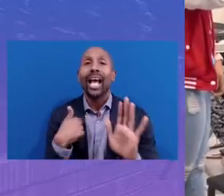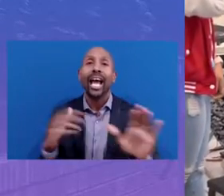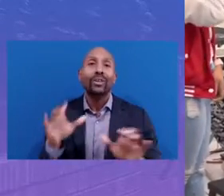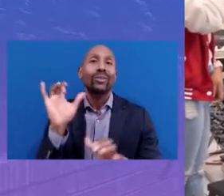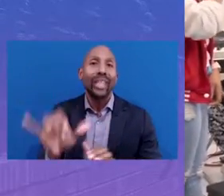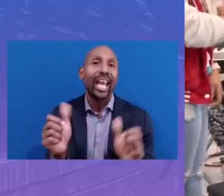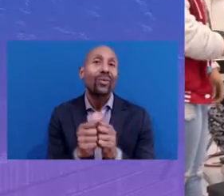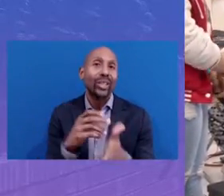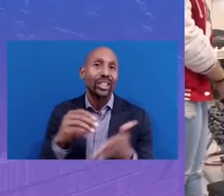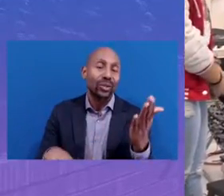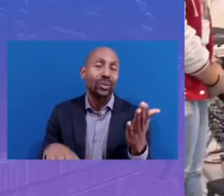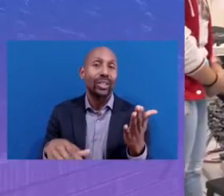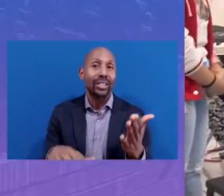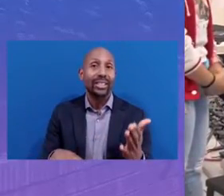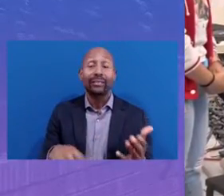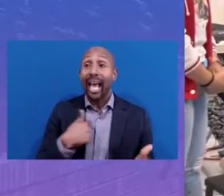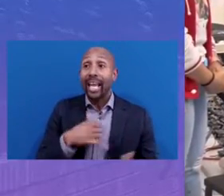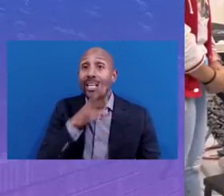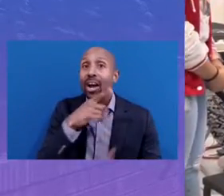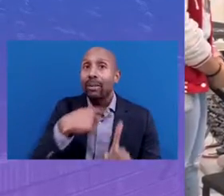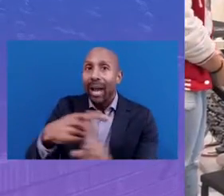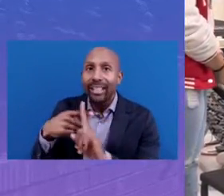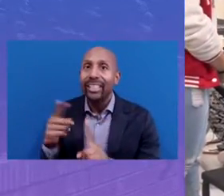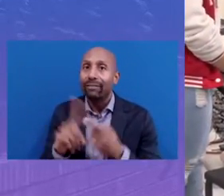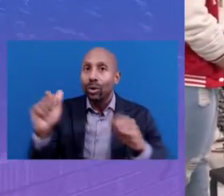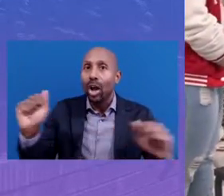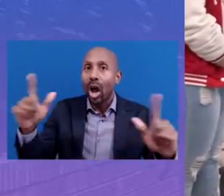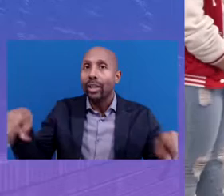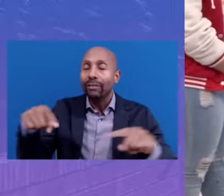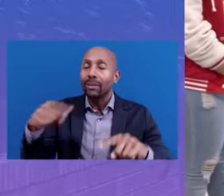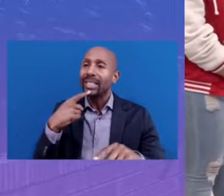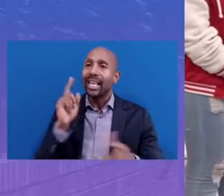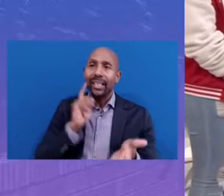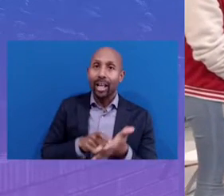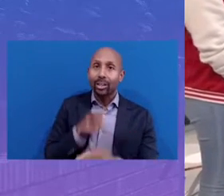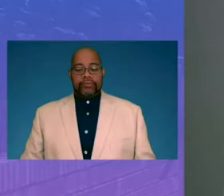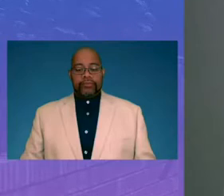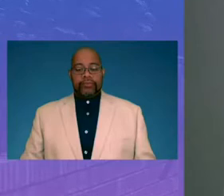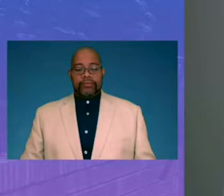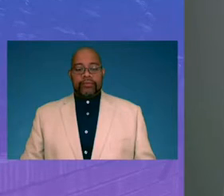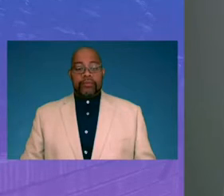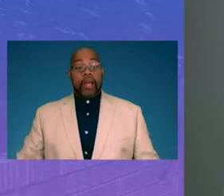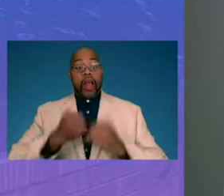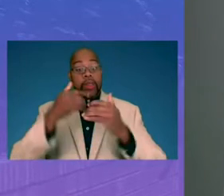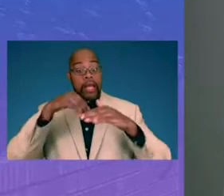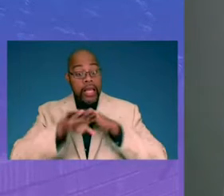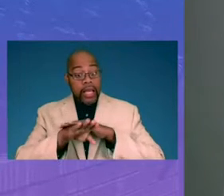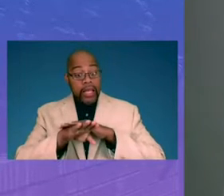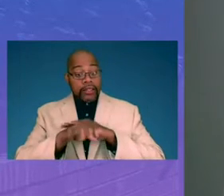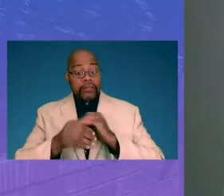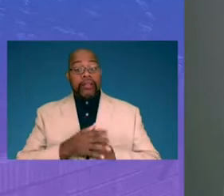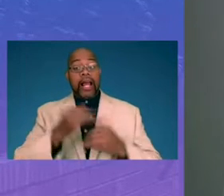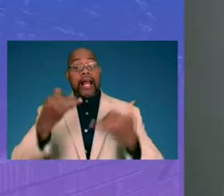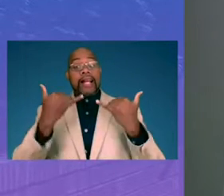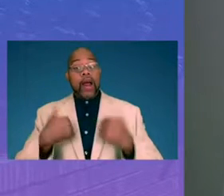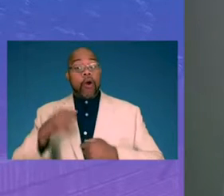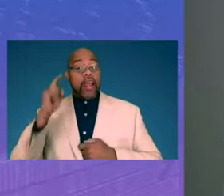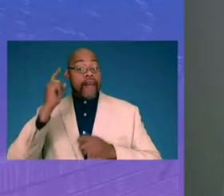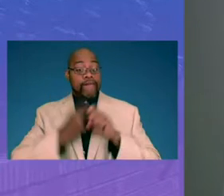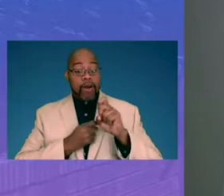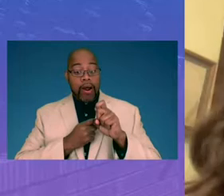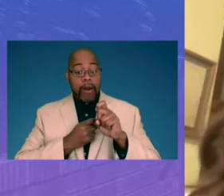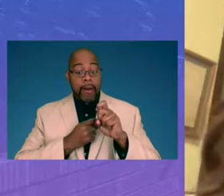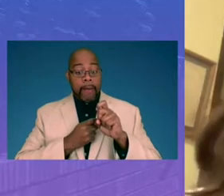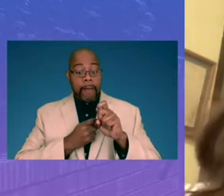speaking positively to them and just acknowledging them as their whole selves and how they come in. And now we'll hear from Rafael Hernandez.